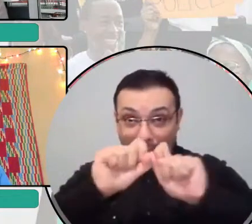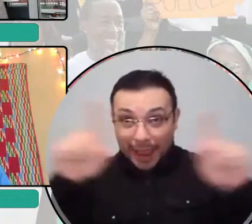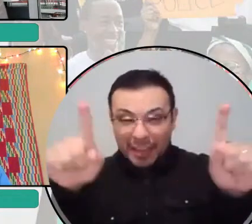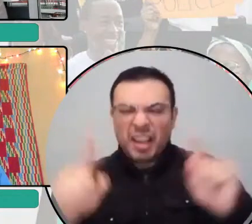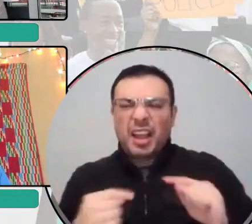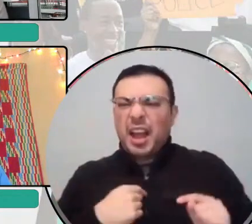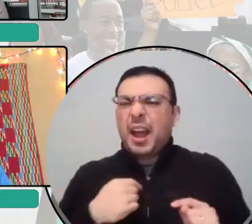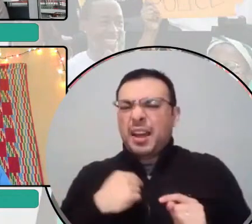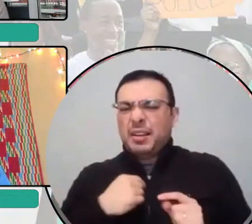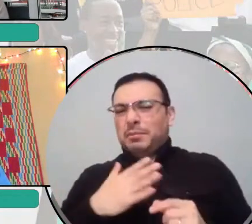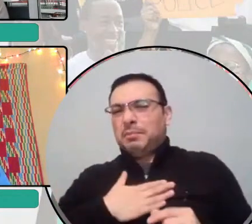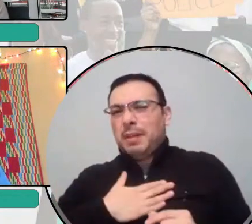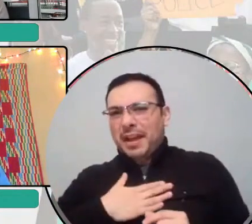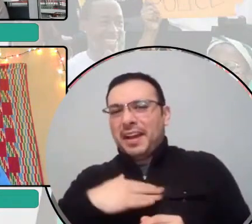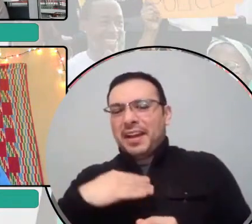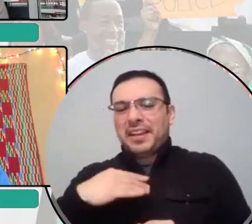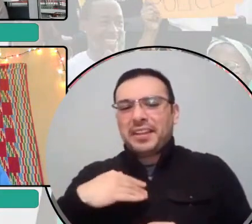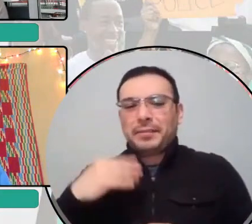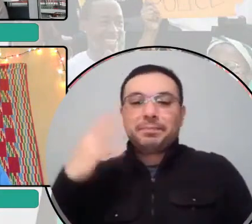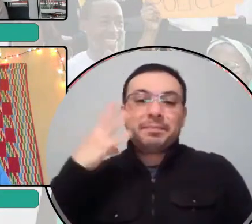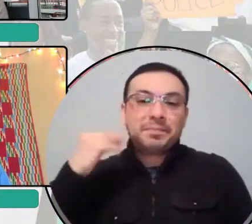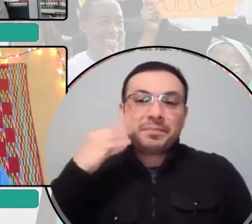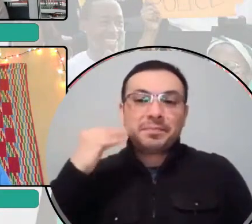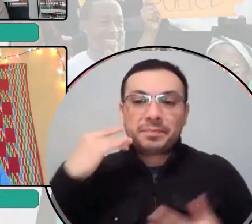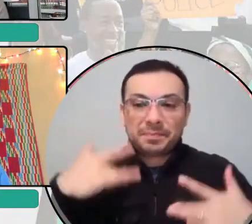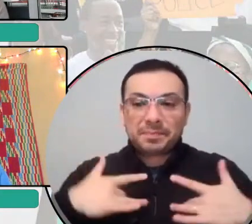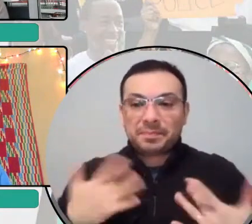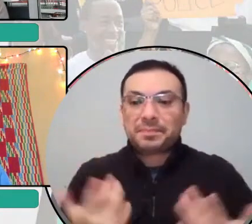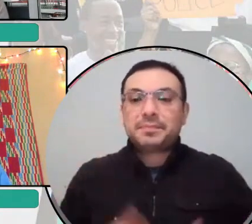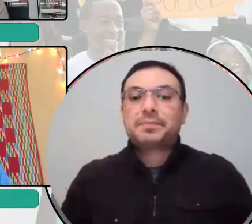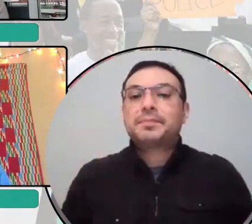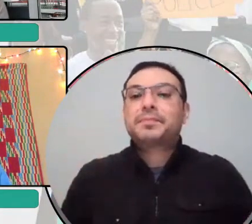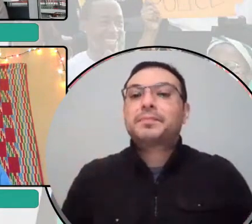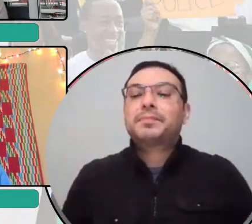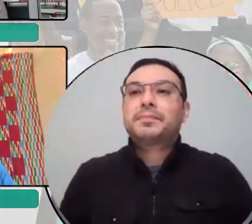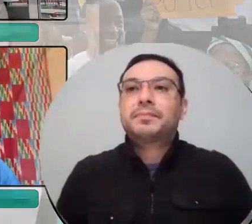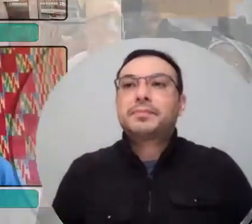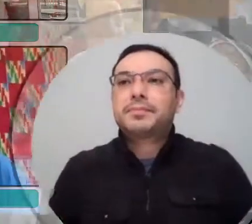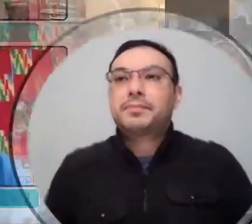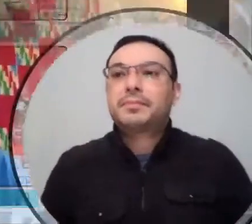to answer this question, can answer this question. And, um,